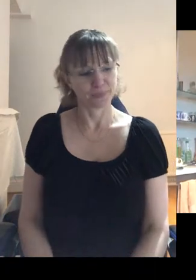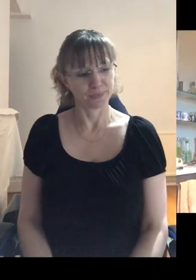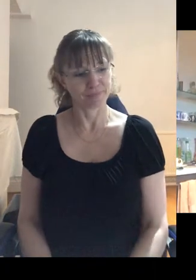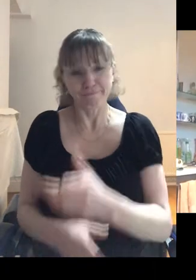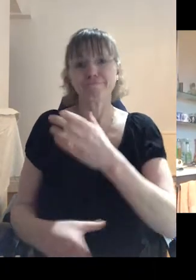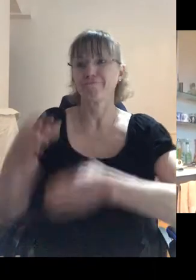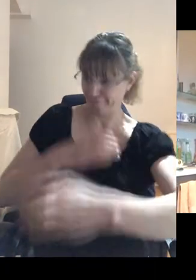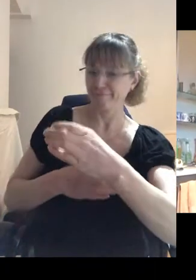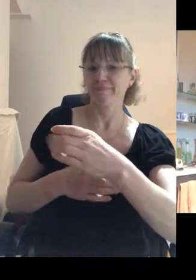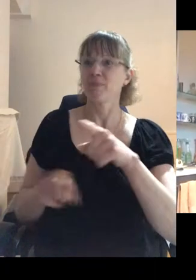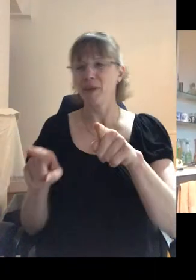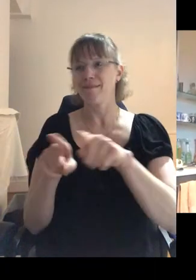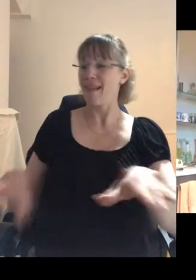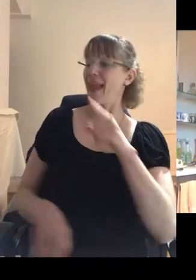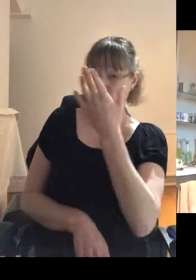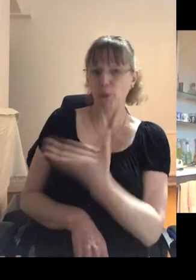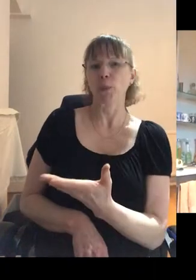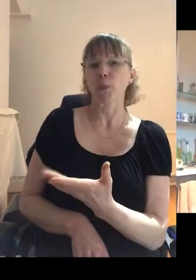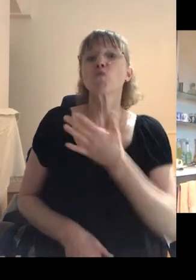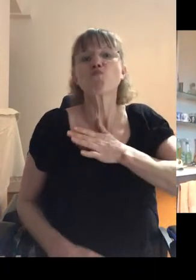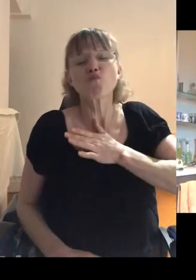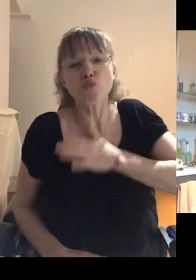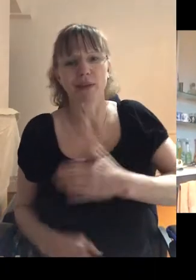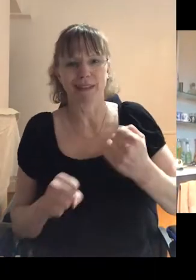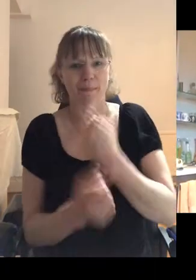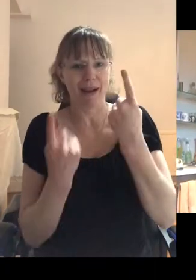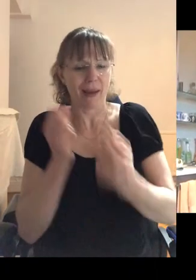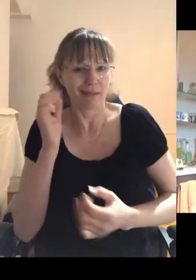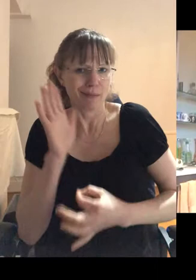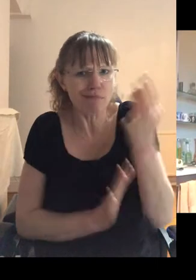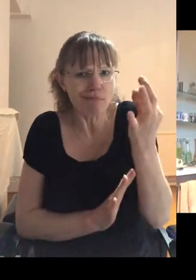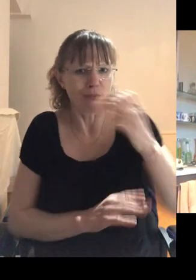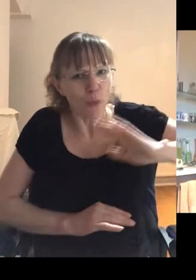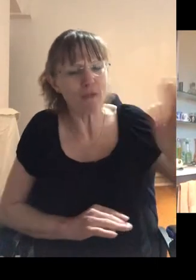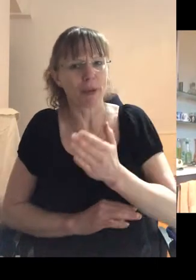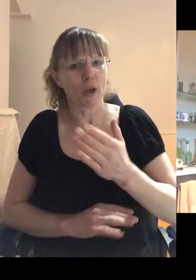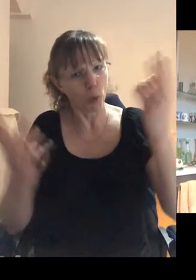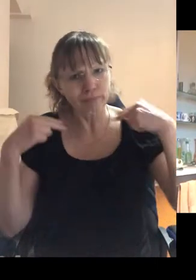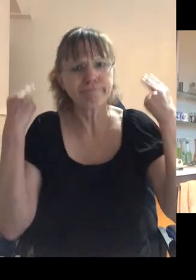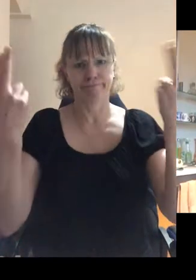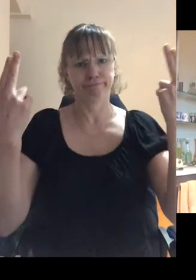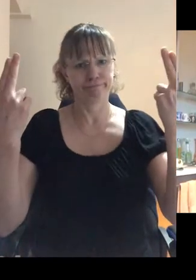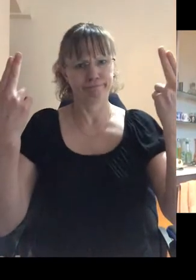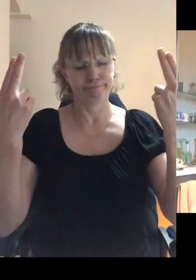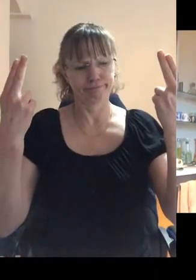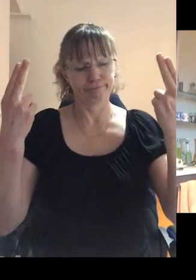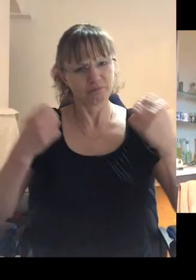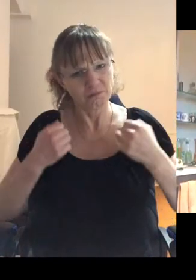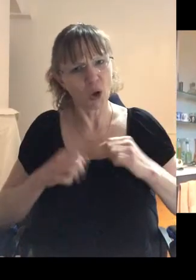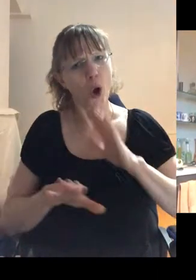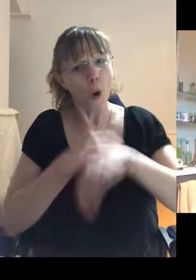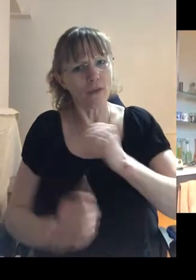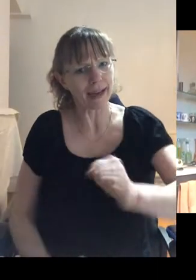know, that he would have kind of been the kind of person who wanted to make things better for everybody and who came forward eventually, conquered his